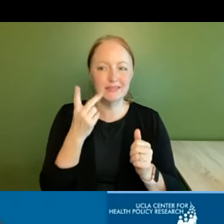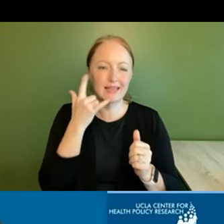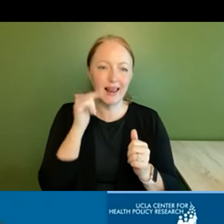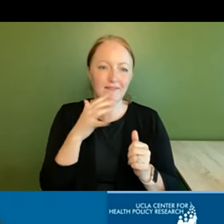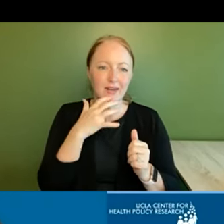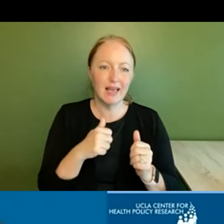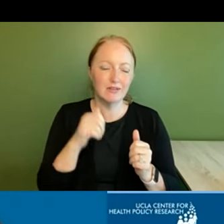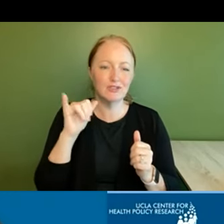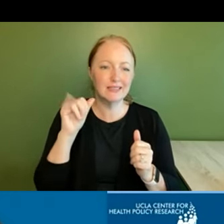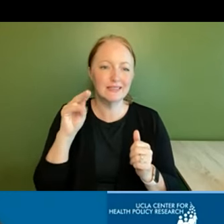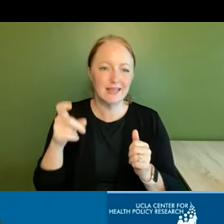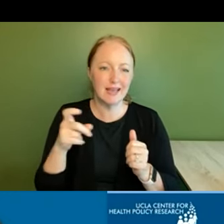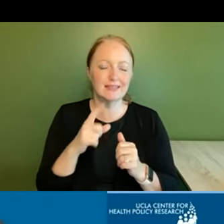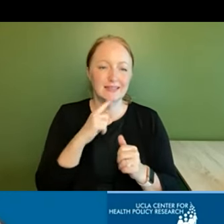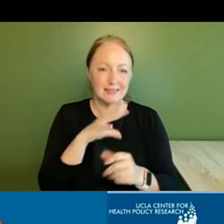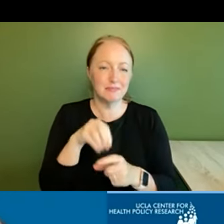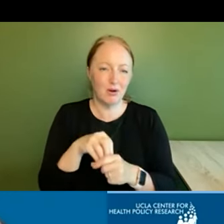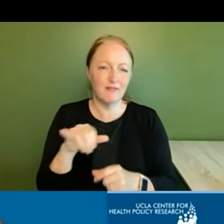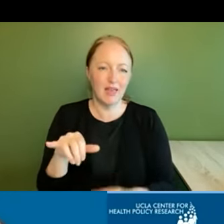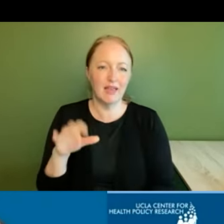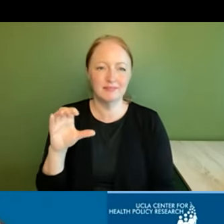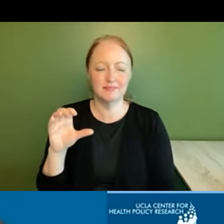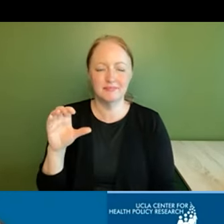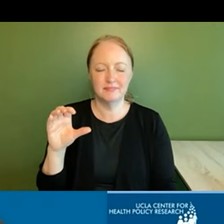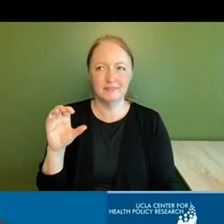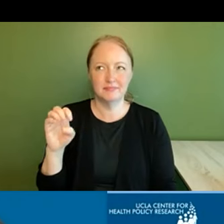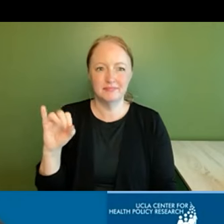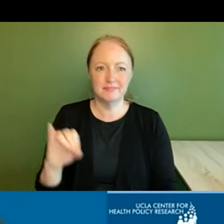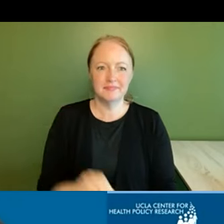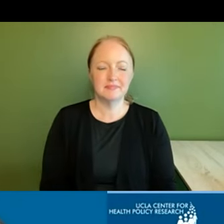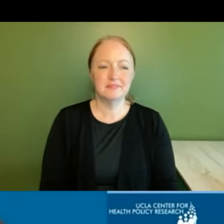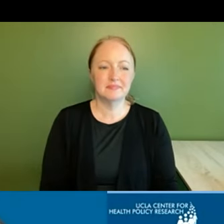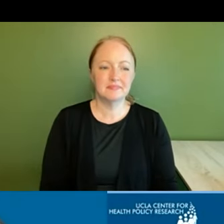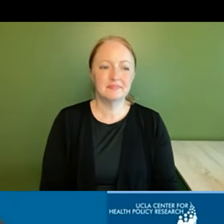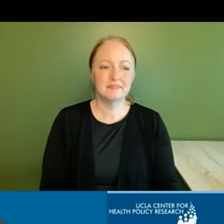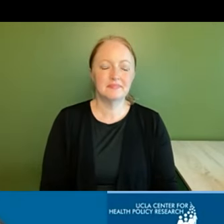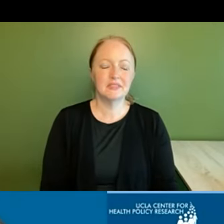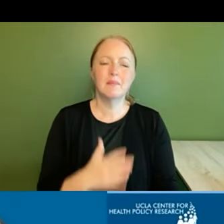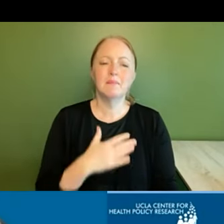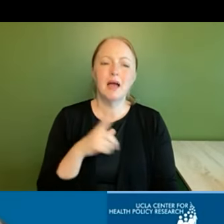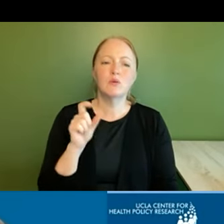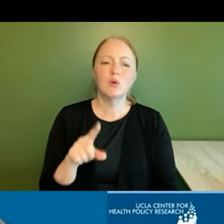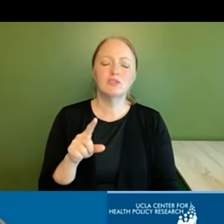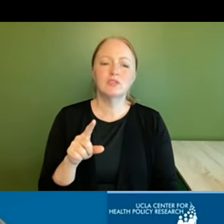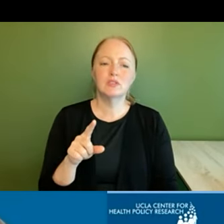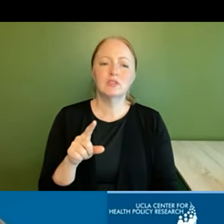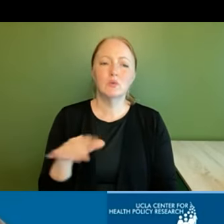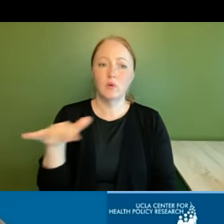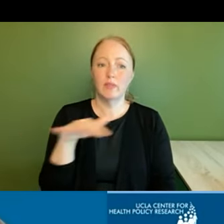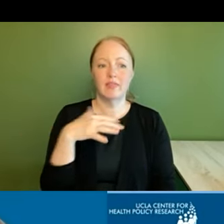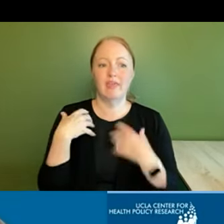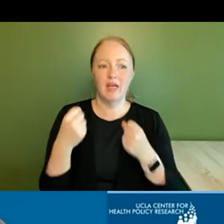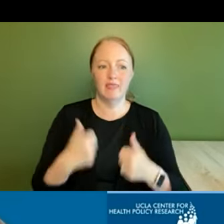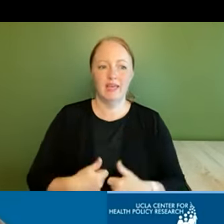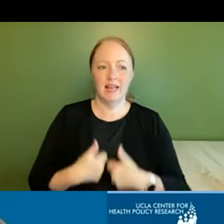elder index is is part of that um and then my question is with within the the healthy living